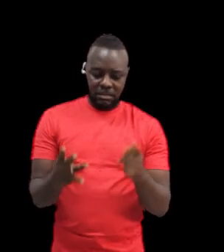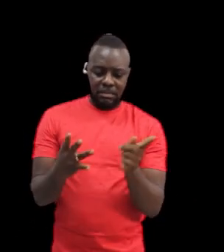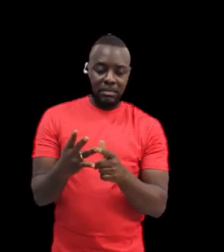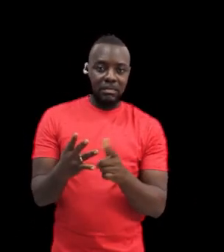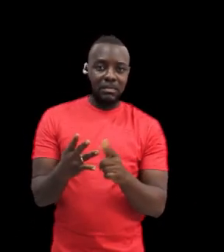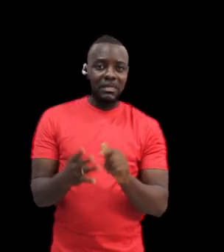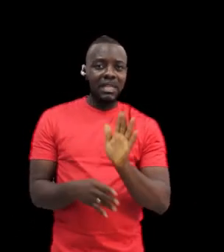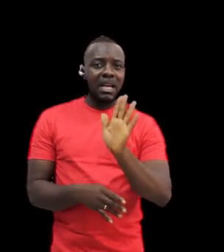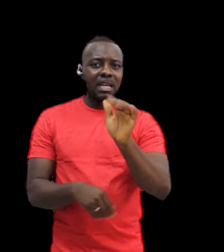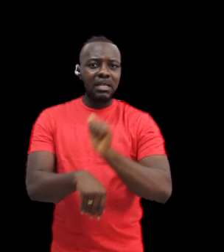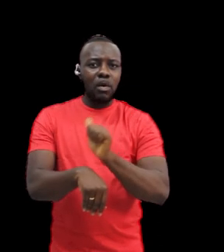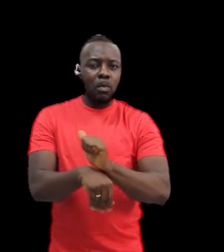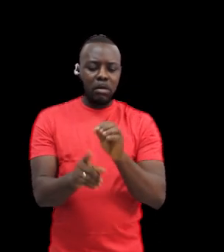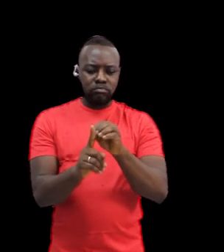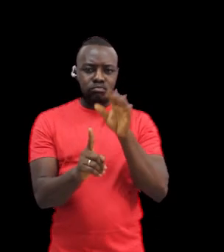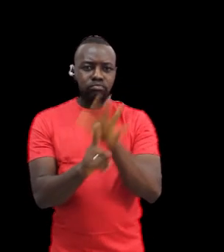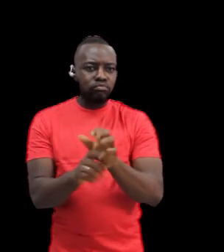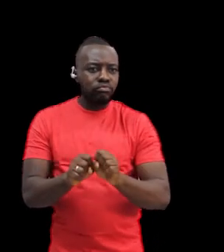What was the impact of his work?